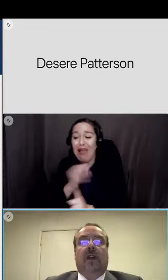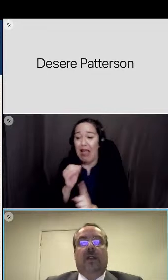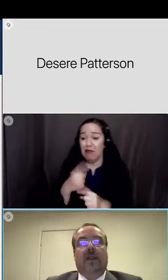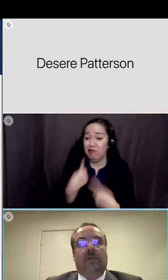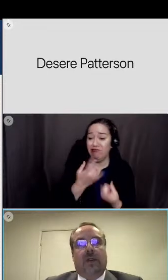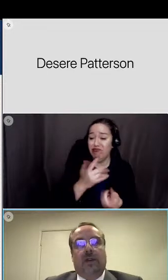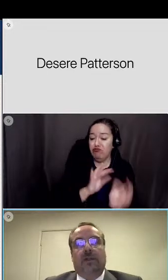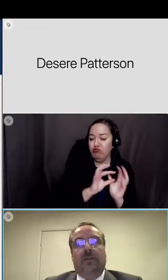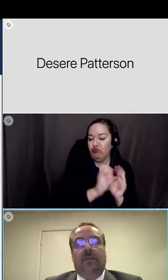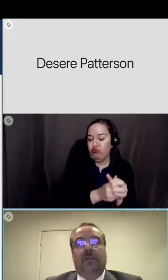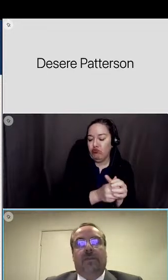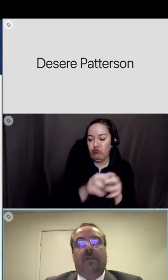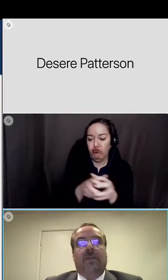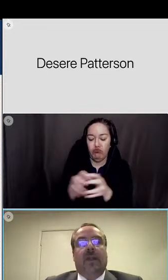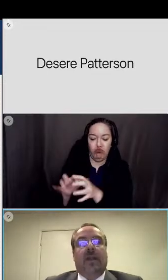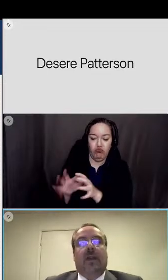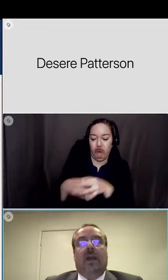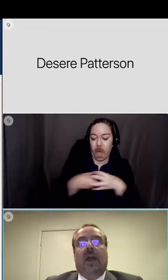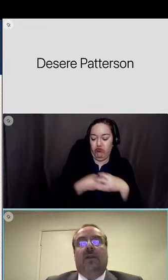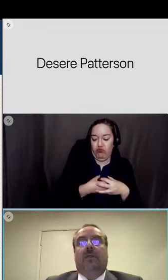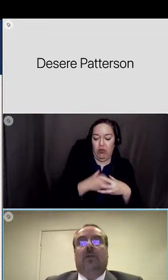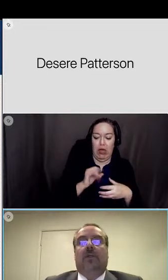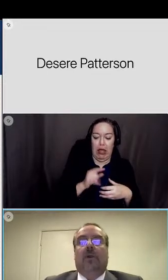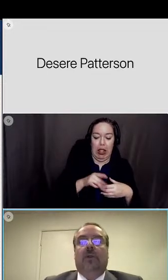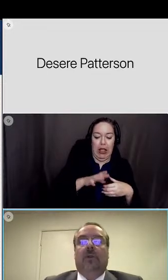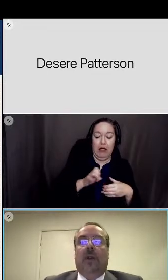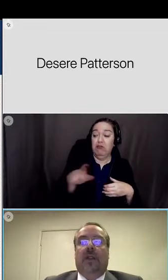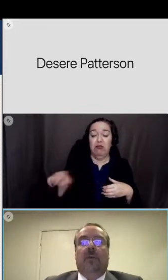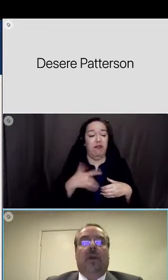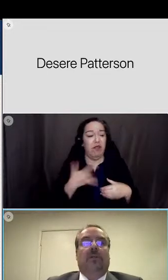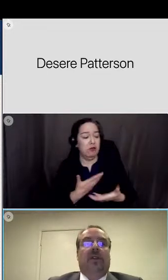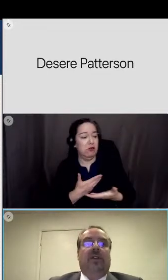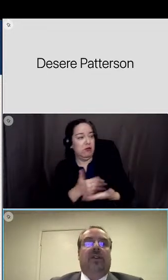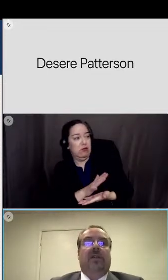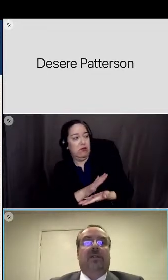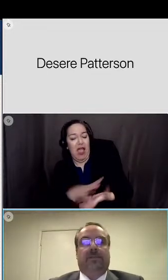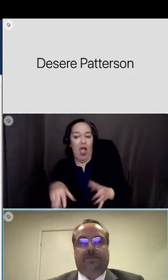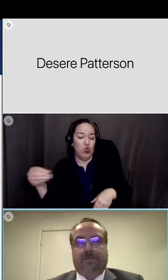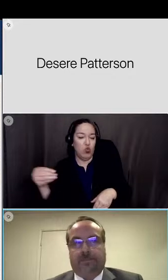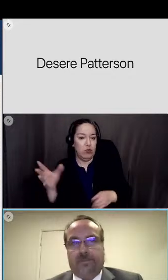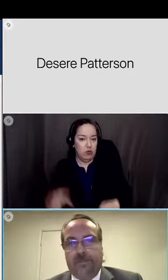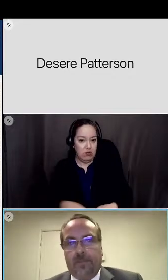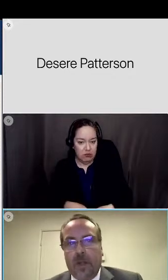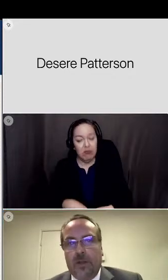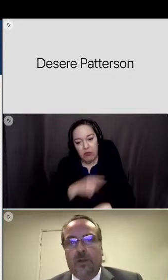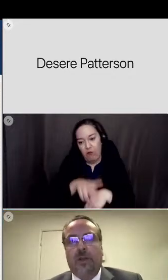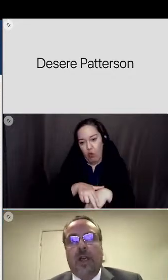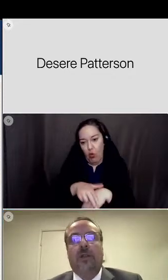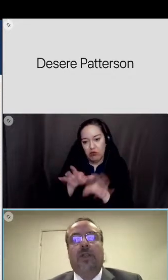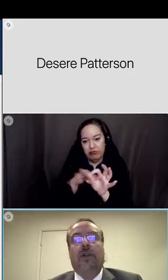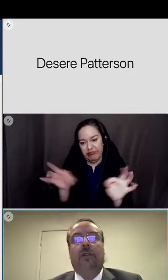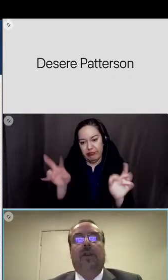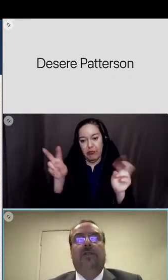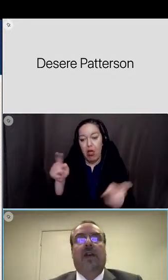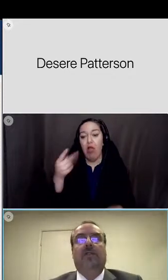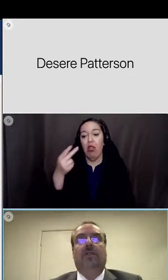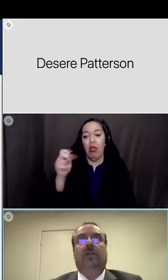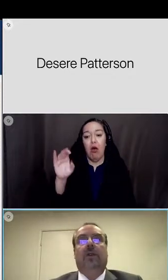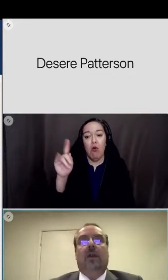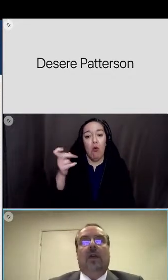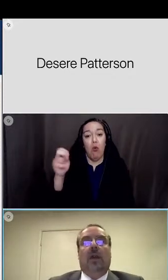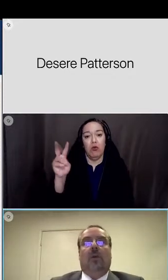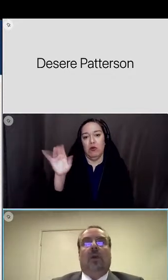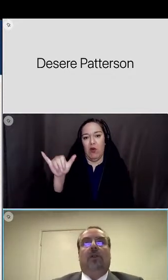makes one feel like an outsider and of course the cold and way that we already discussed to create our theory of